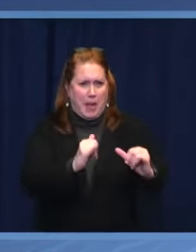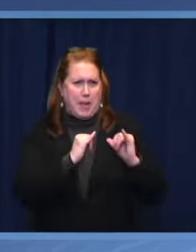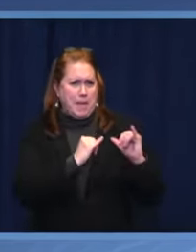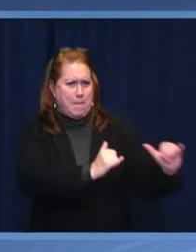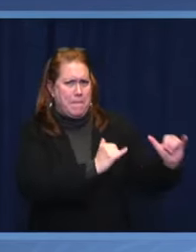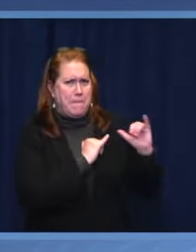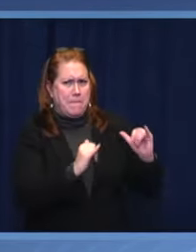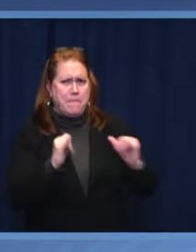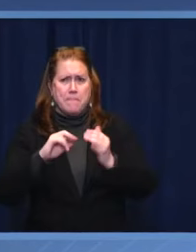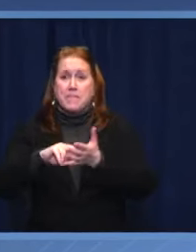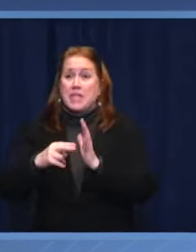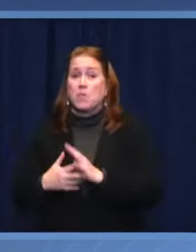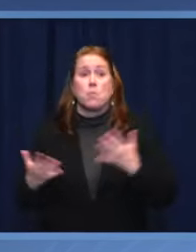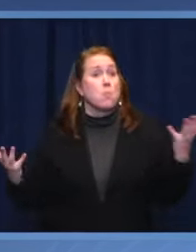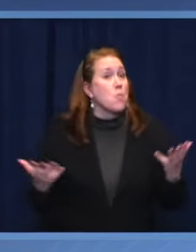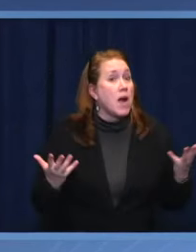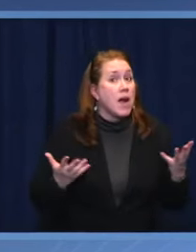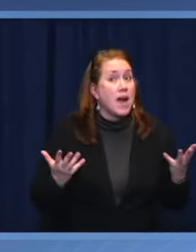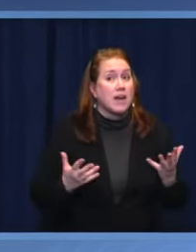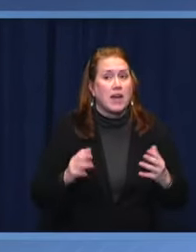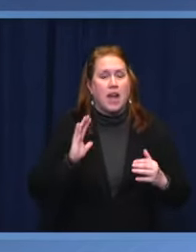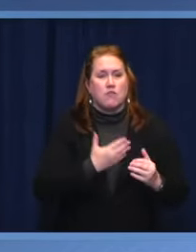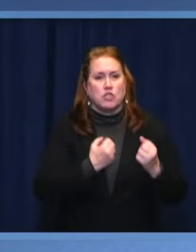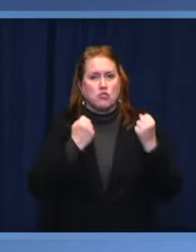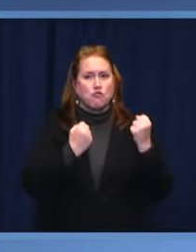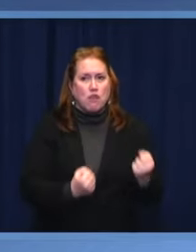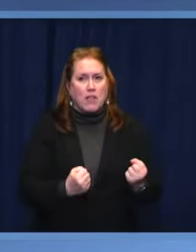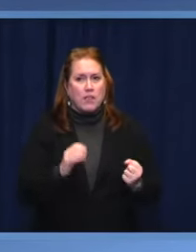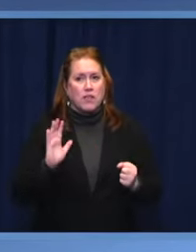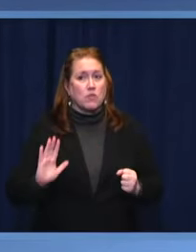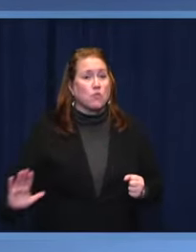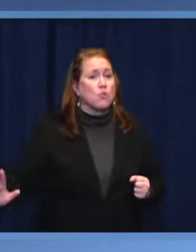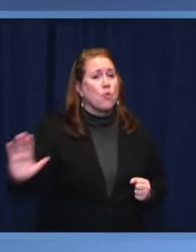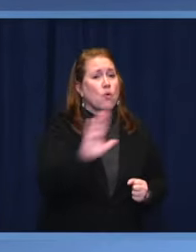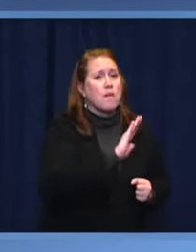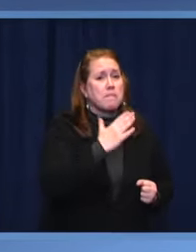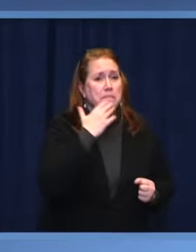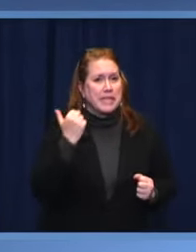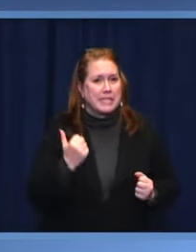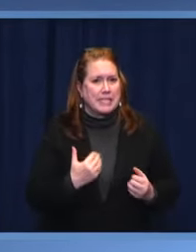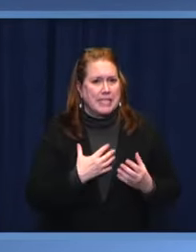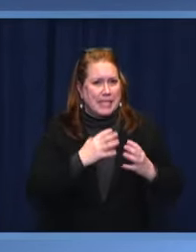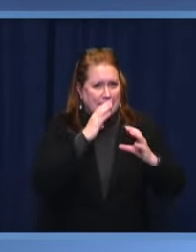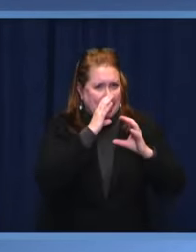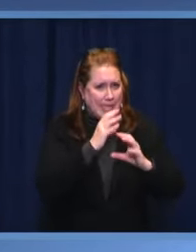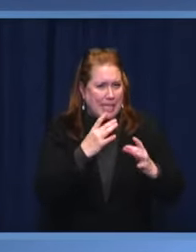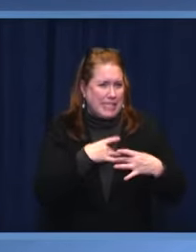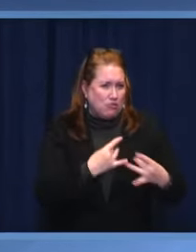our stability is in your interest. Thank you. Thank you very much, Madam President.